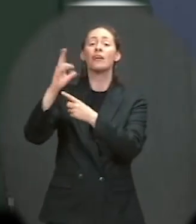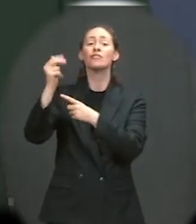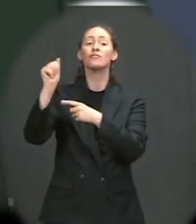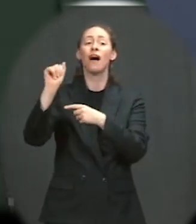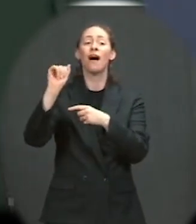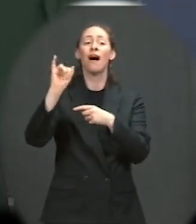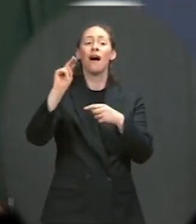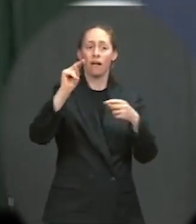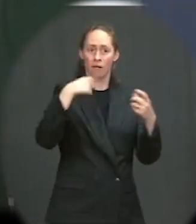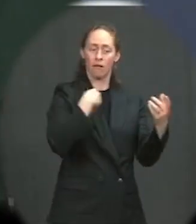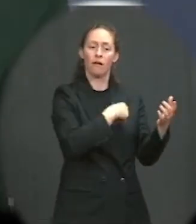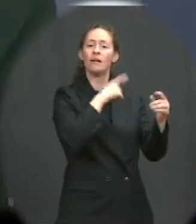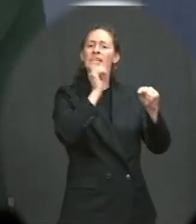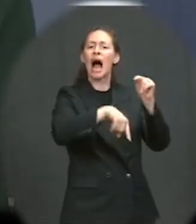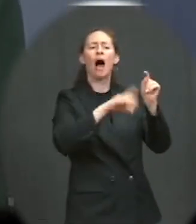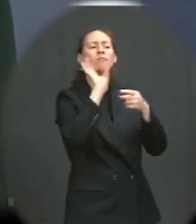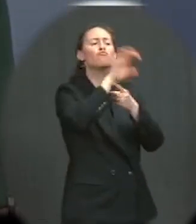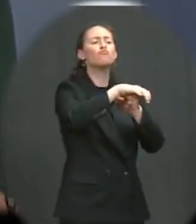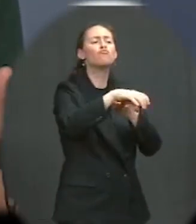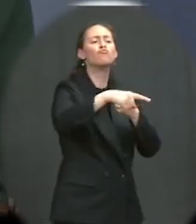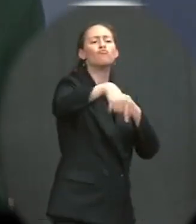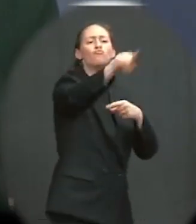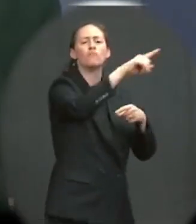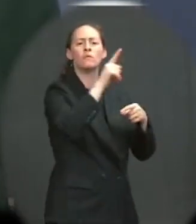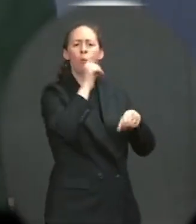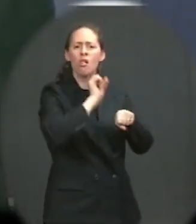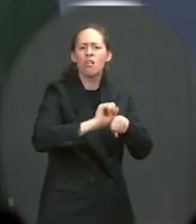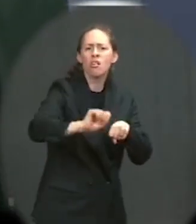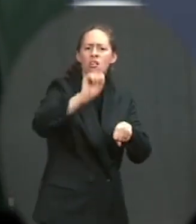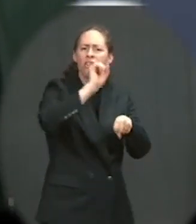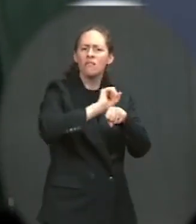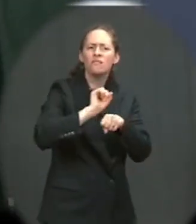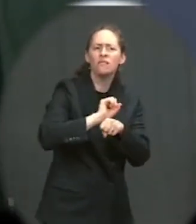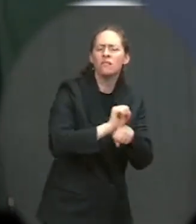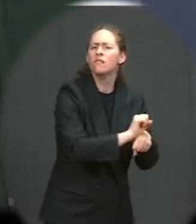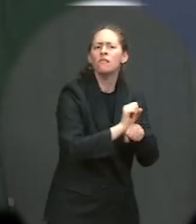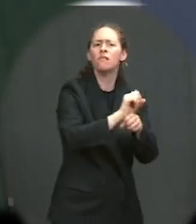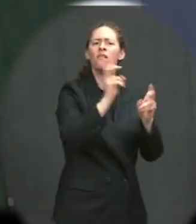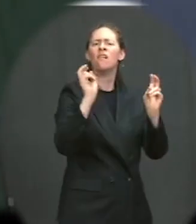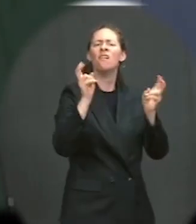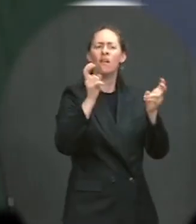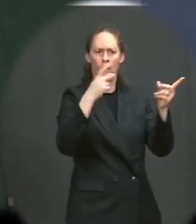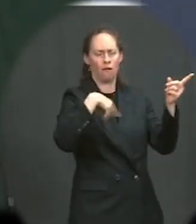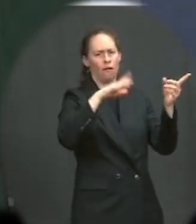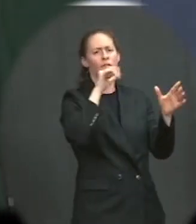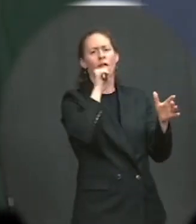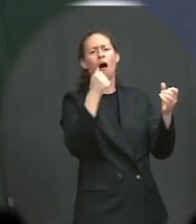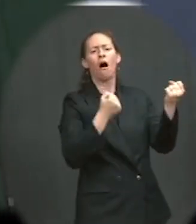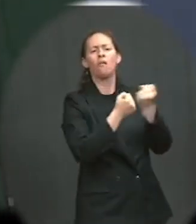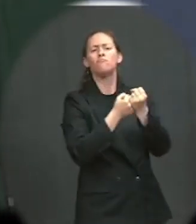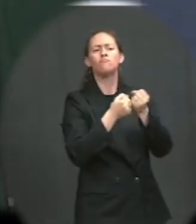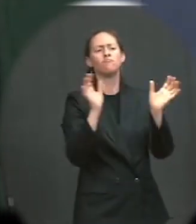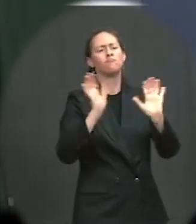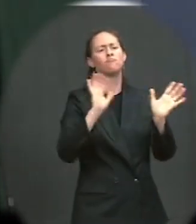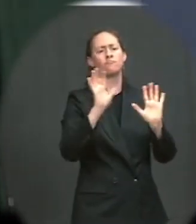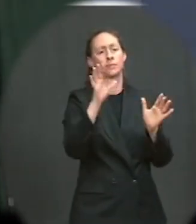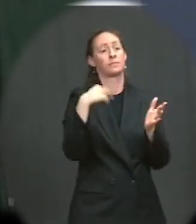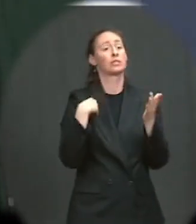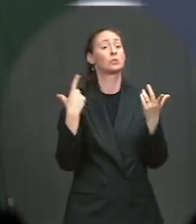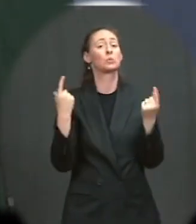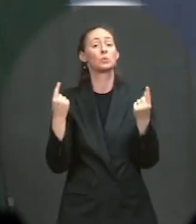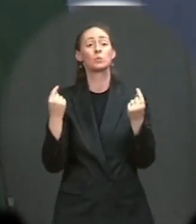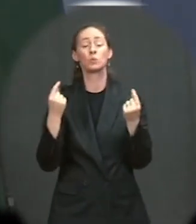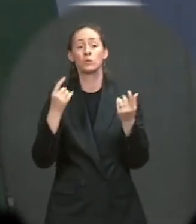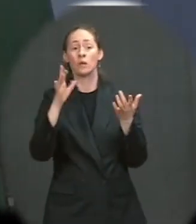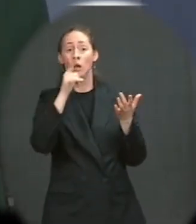agreement among G7 countries. And so as a part of that, you can expect that the United States will continue to hold those who engage in forced labor